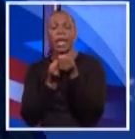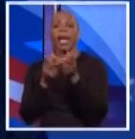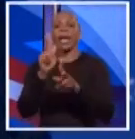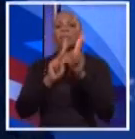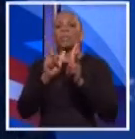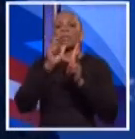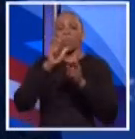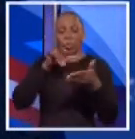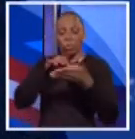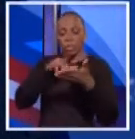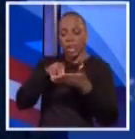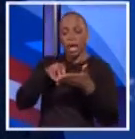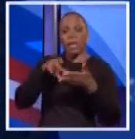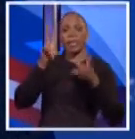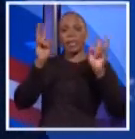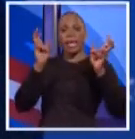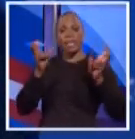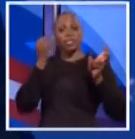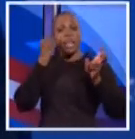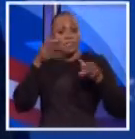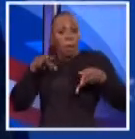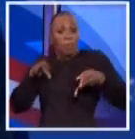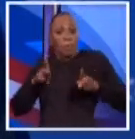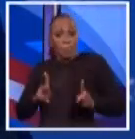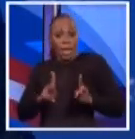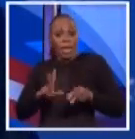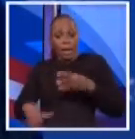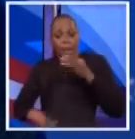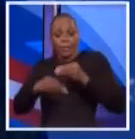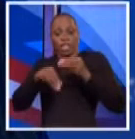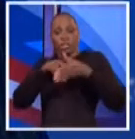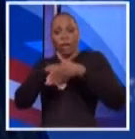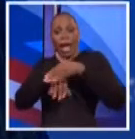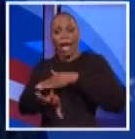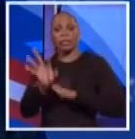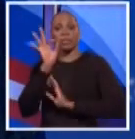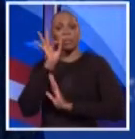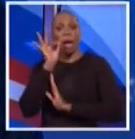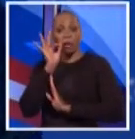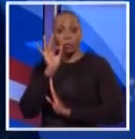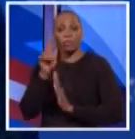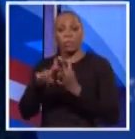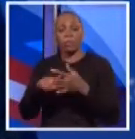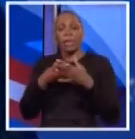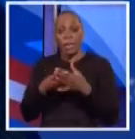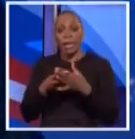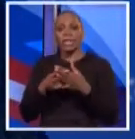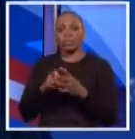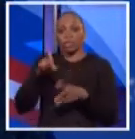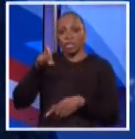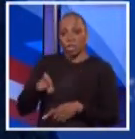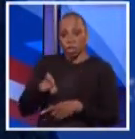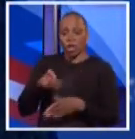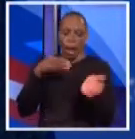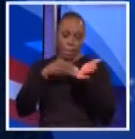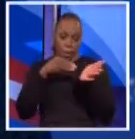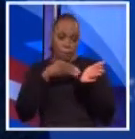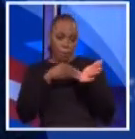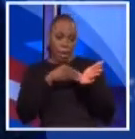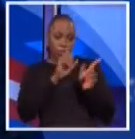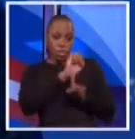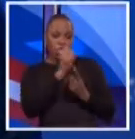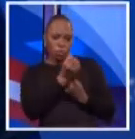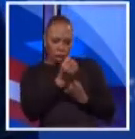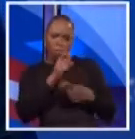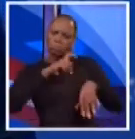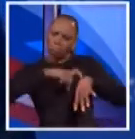the issue, whether or not we want to permit additional access to marijuana. We're beginning to do that, as we should in the medical context. I think over time, it